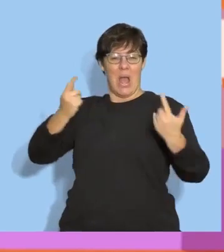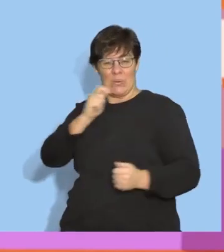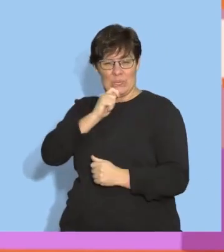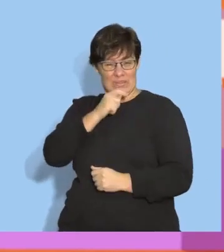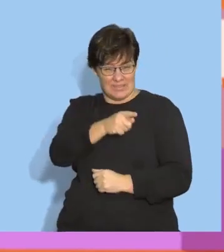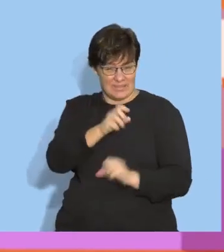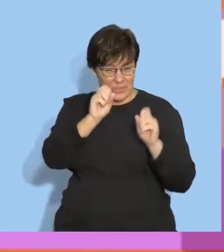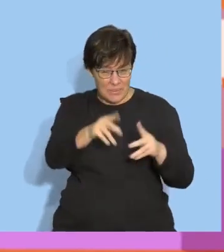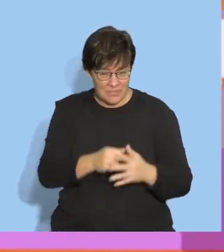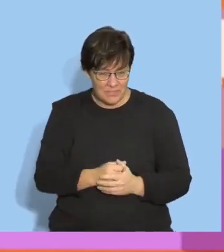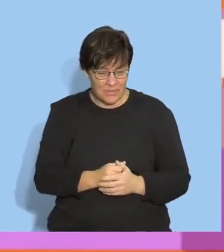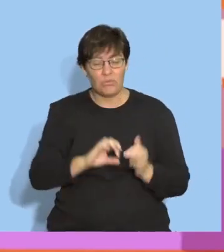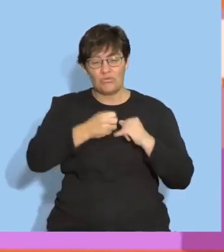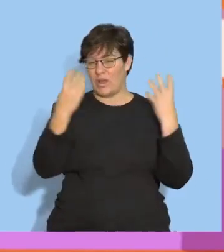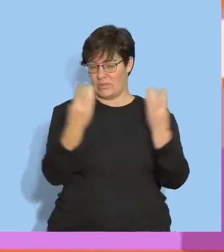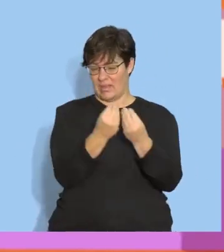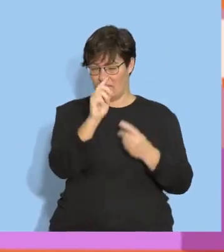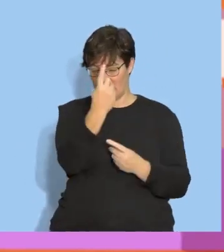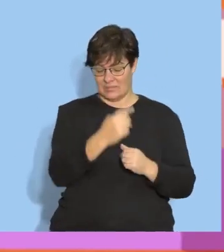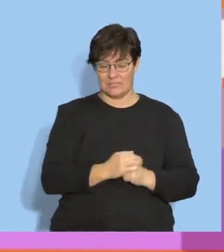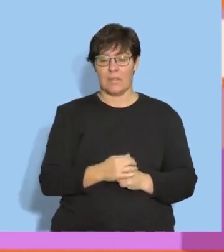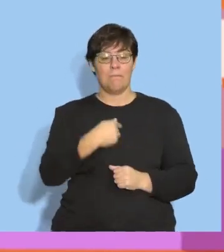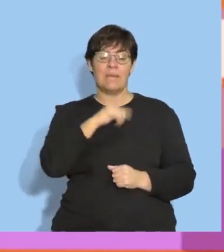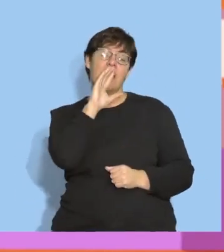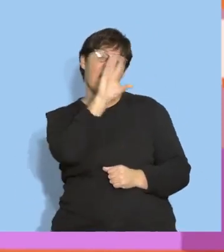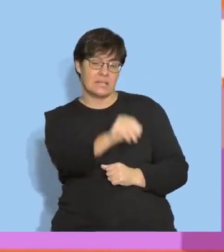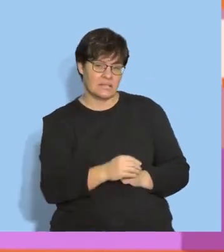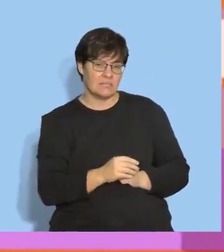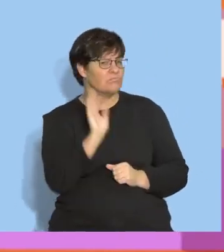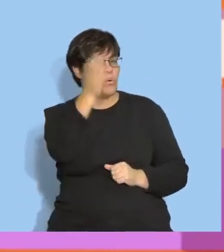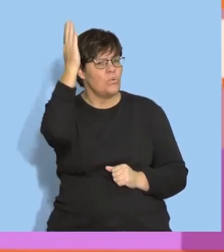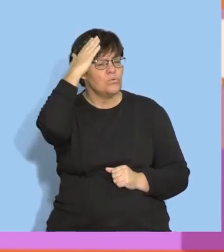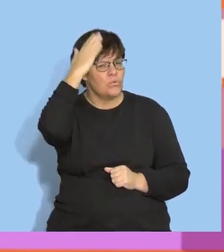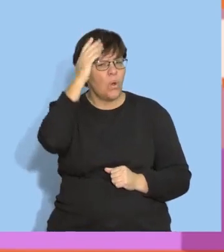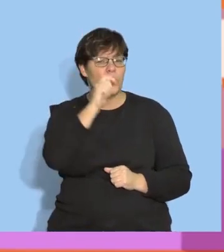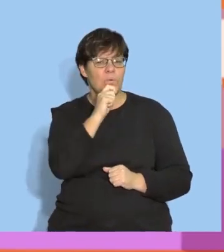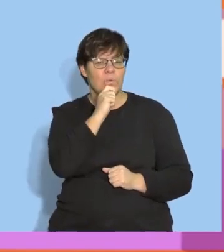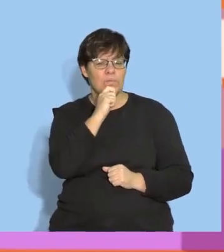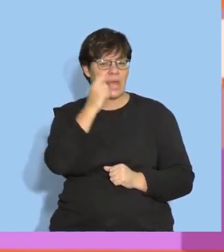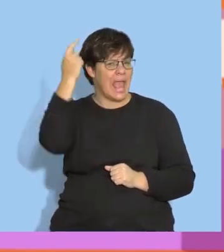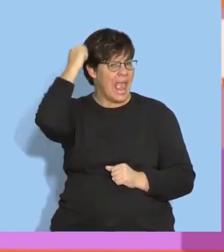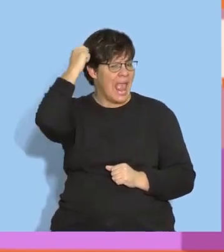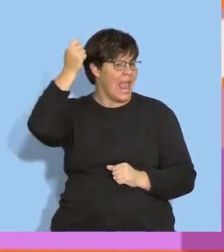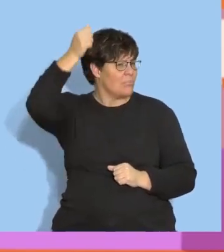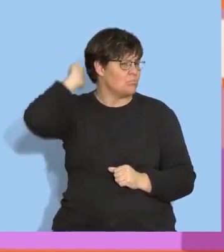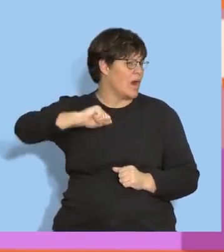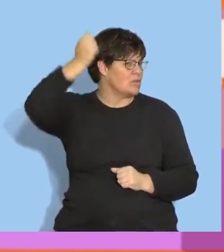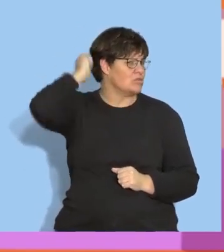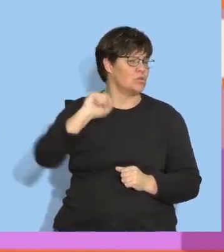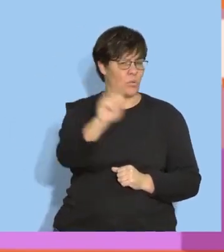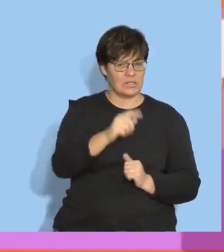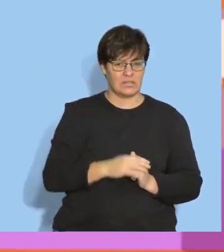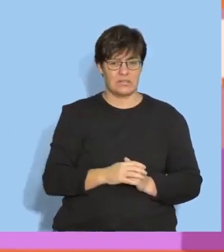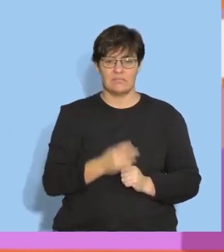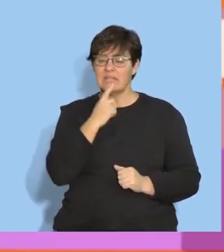used. Let us try one together. I ask, do you know what we use to brush our hair? You